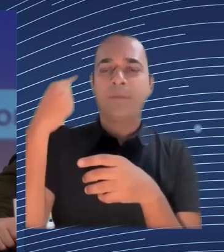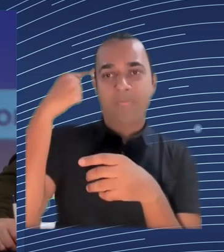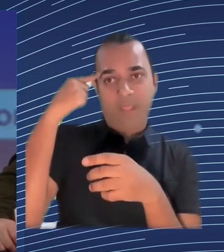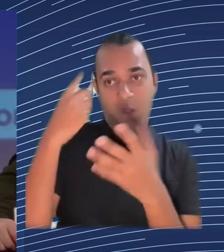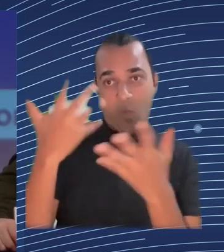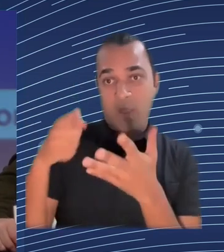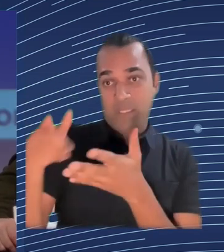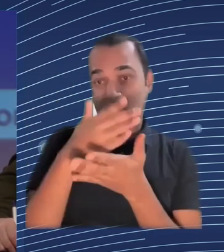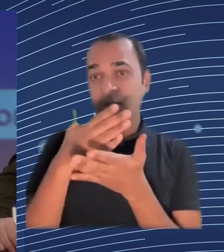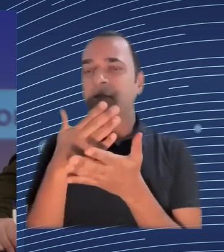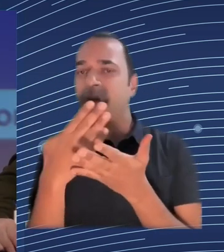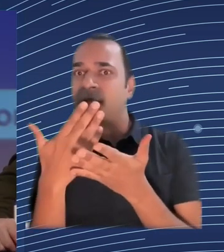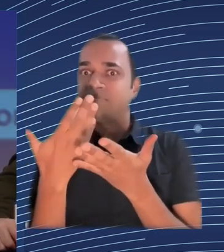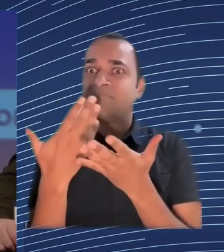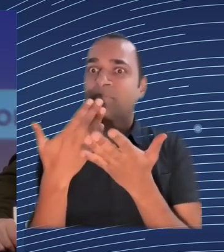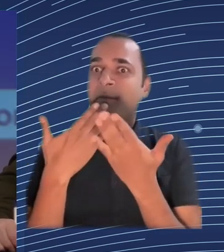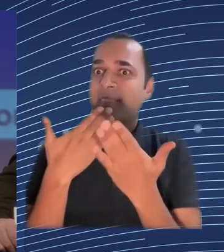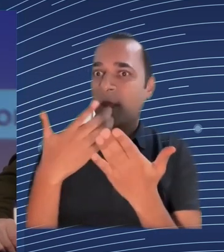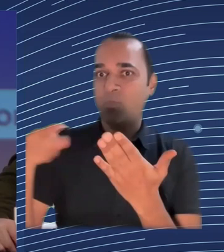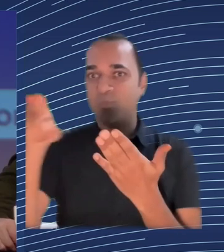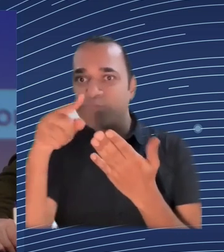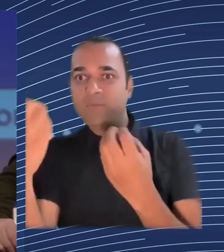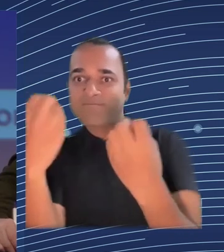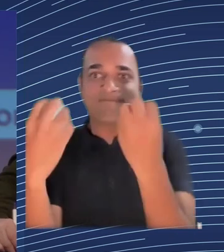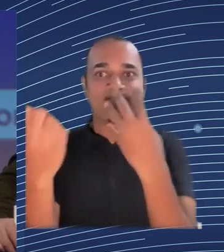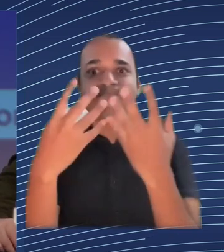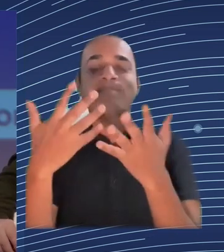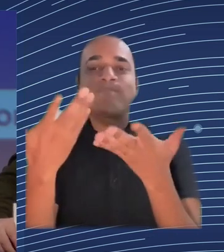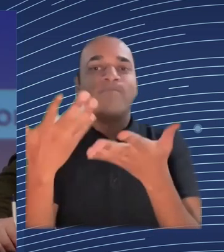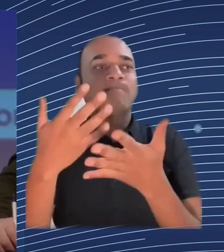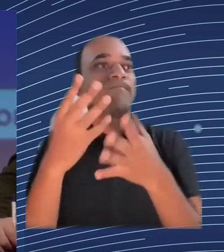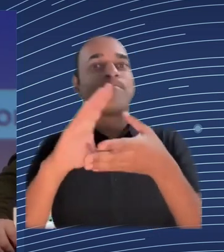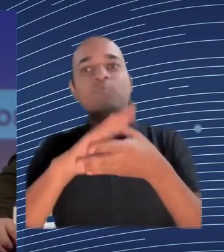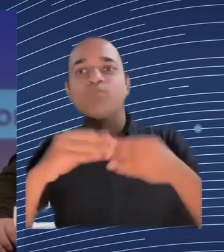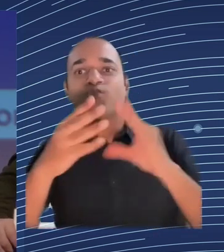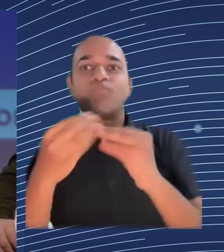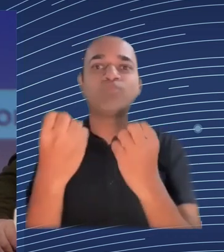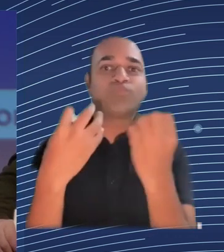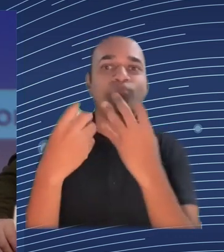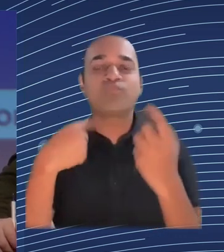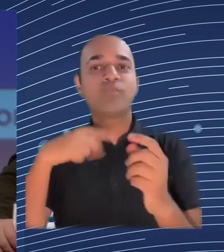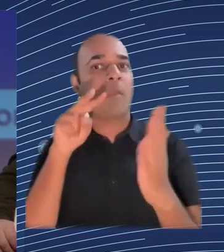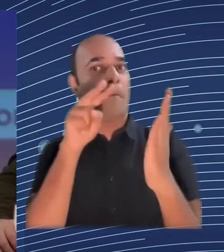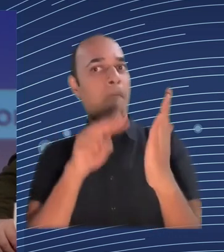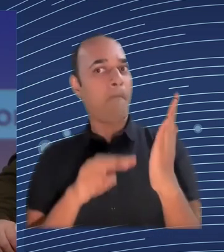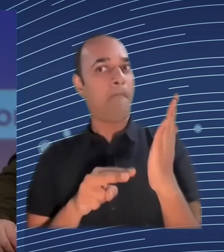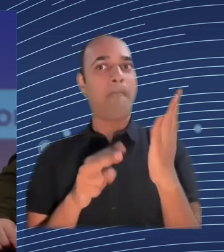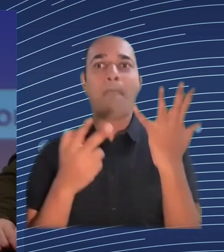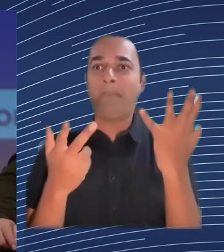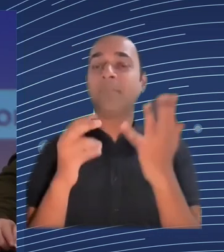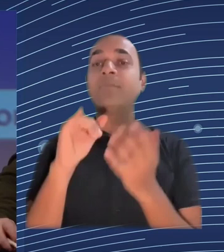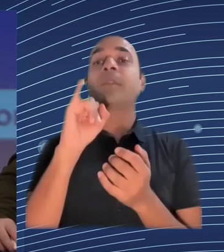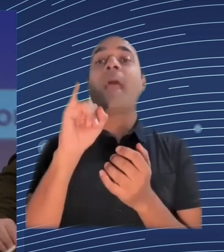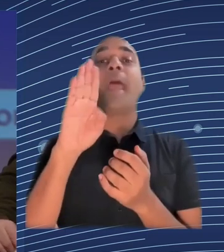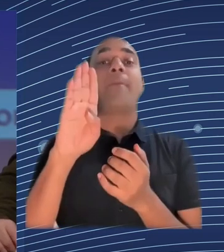people make better decisions about people to do this you probably give the AI access to real time data and you've then got